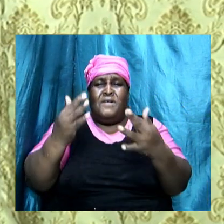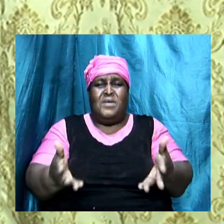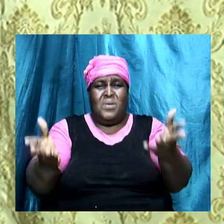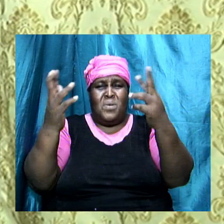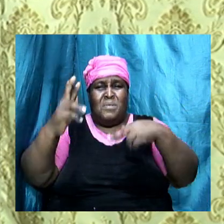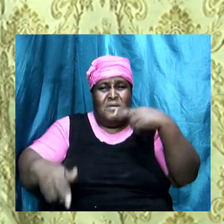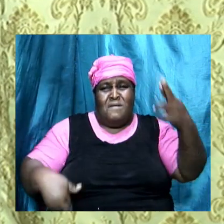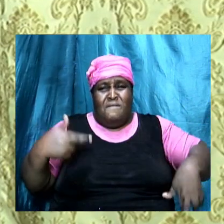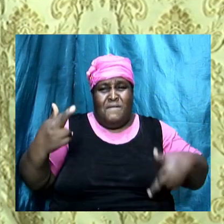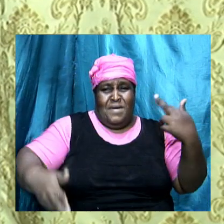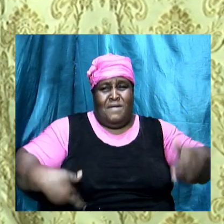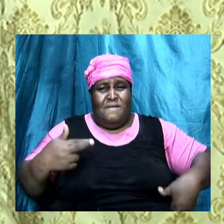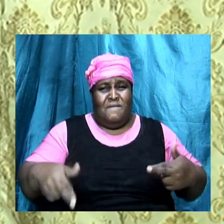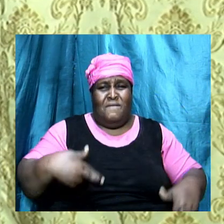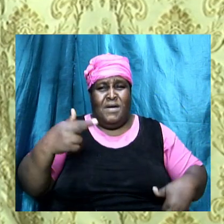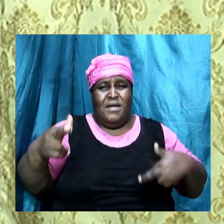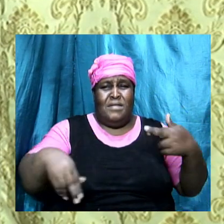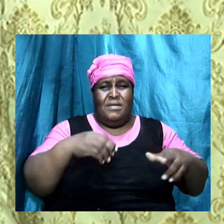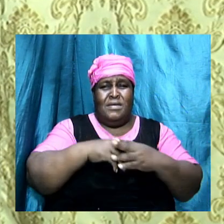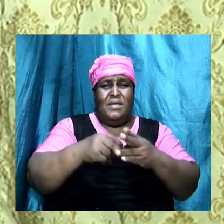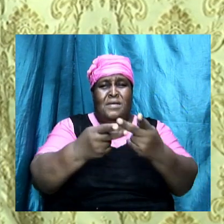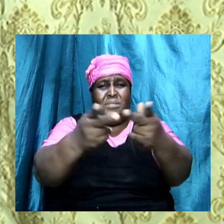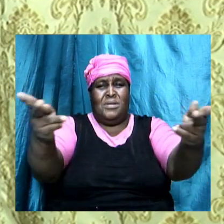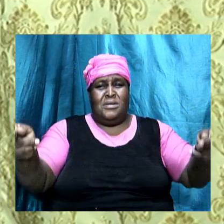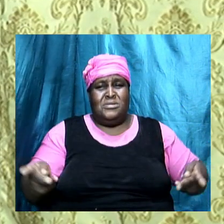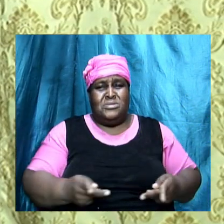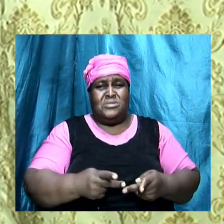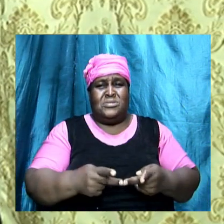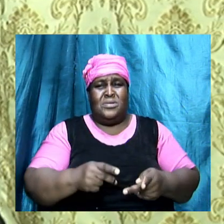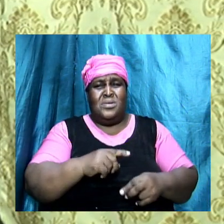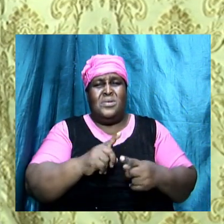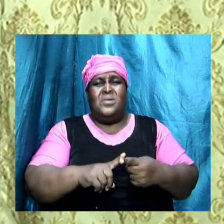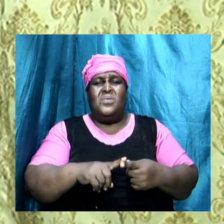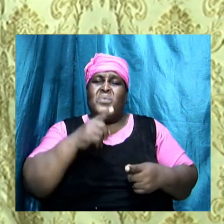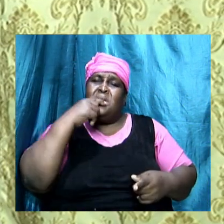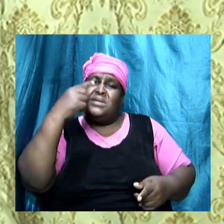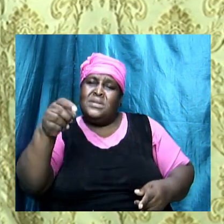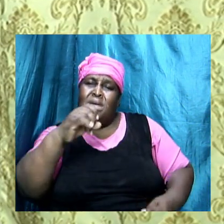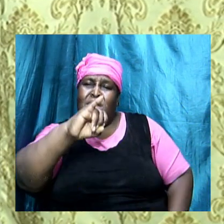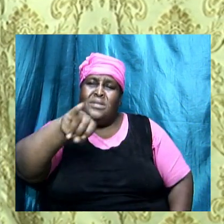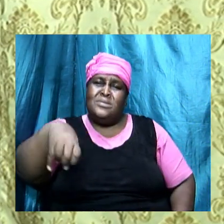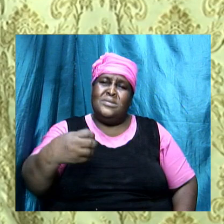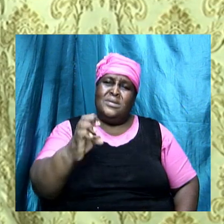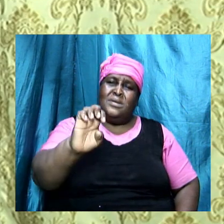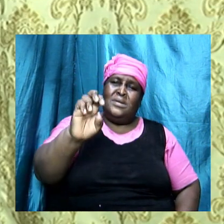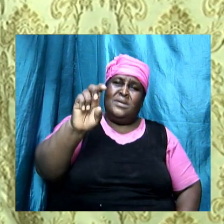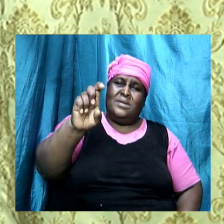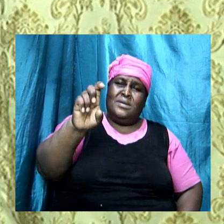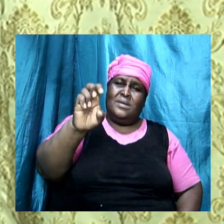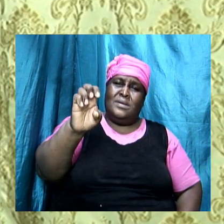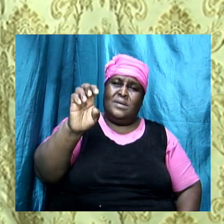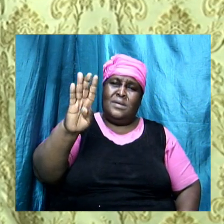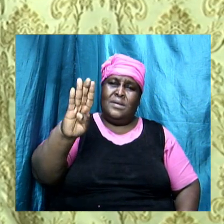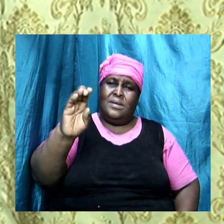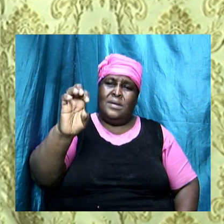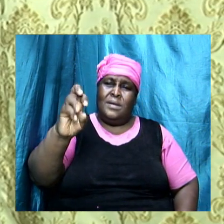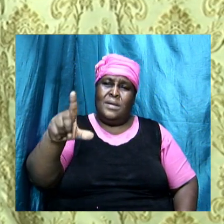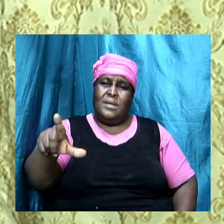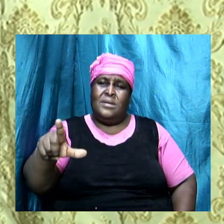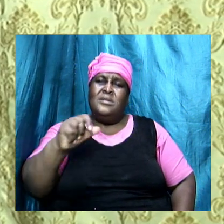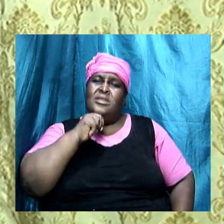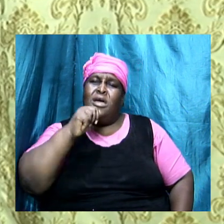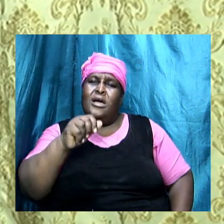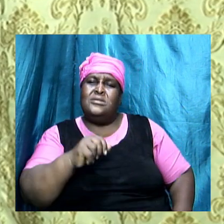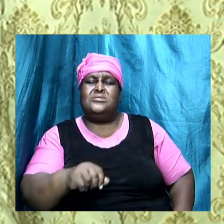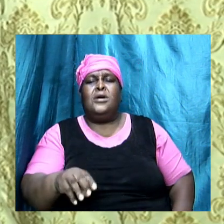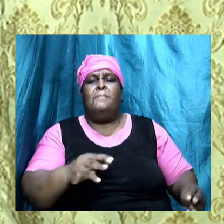place and when he told Jezebel all of that Jezebel was not moved she said look